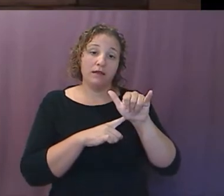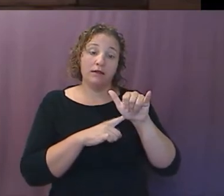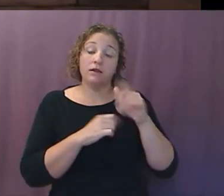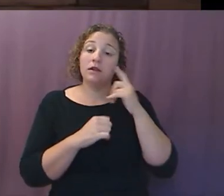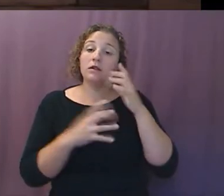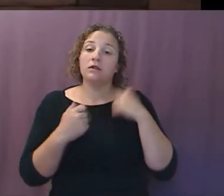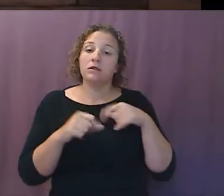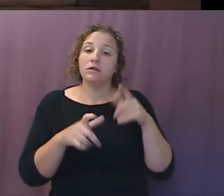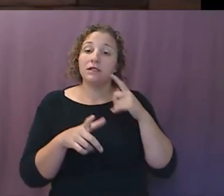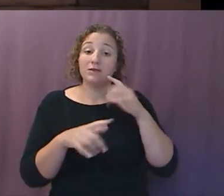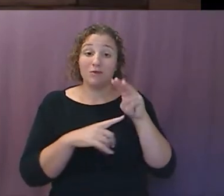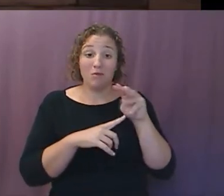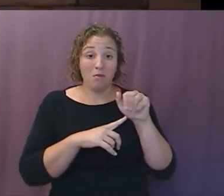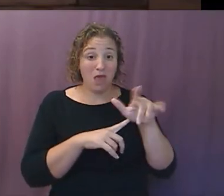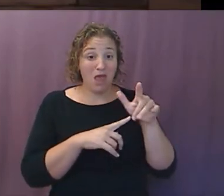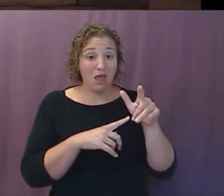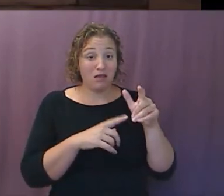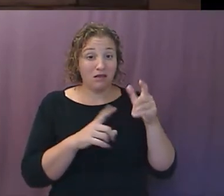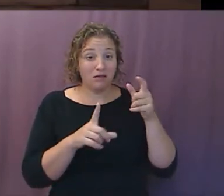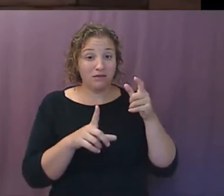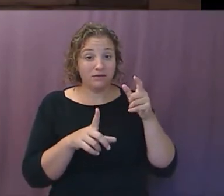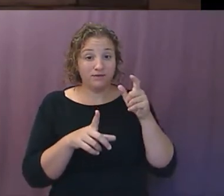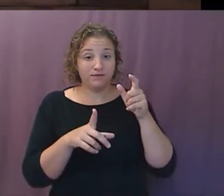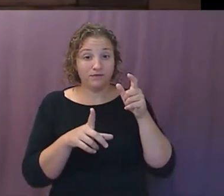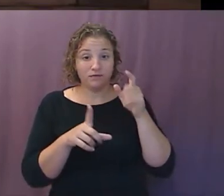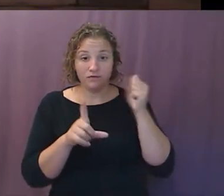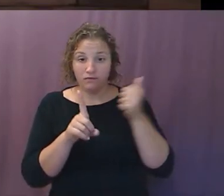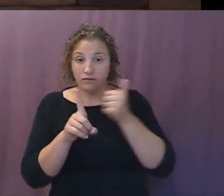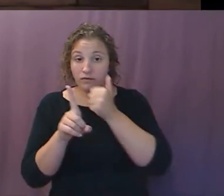Tracking people in Europe.